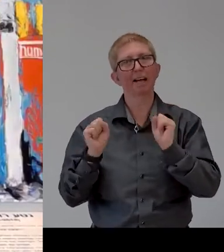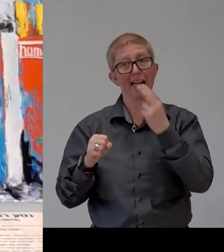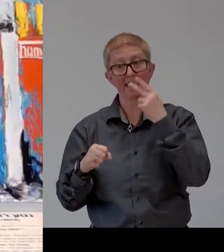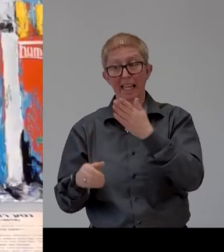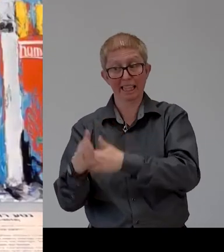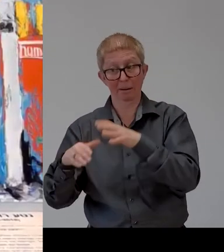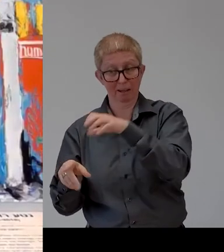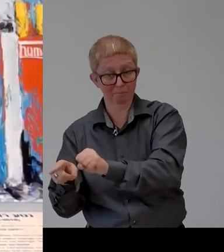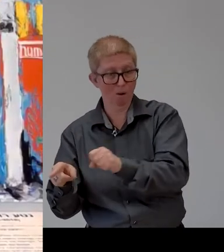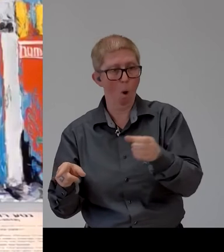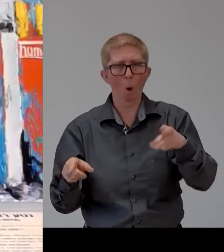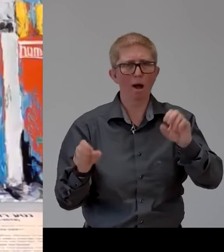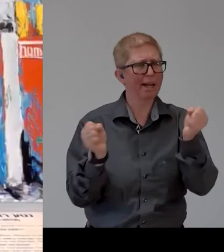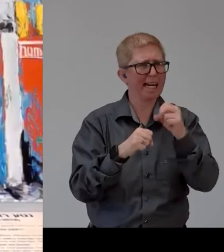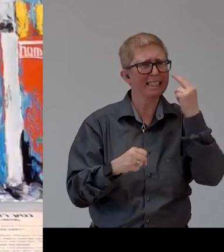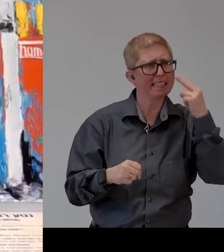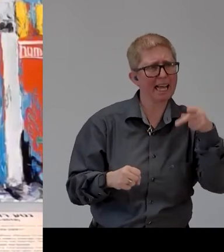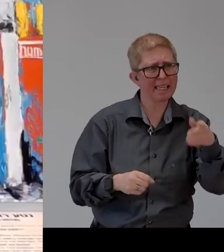louis come on what do you say